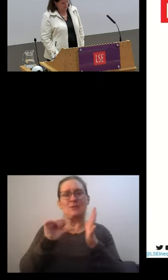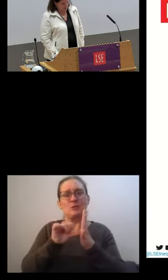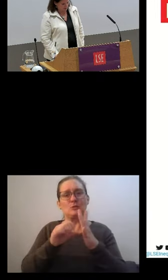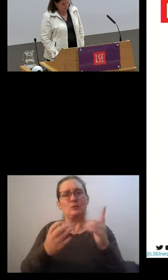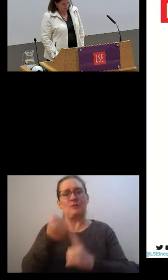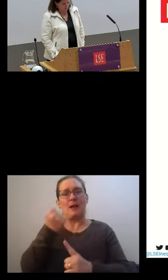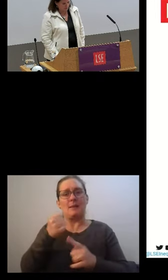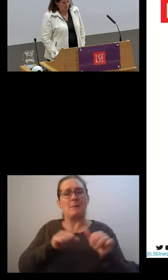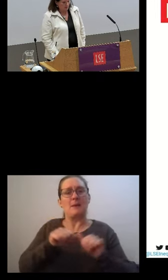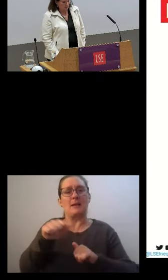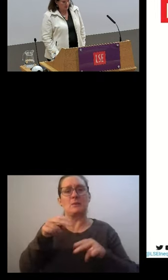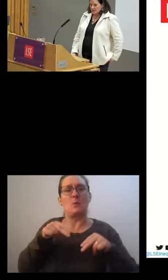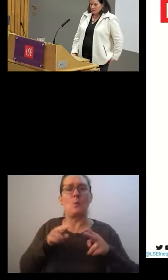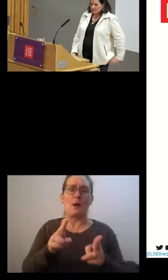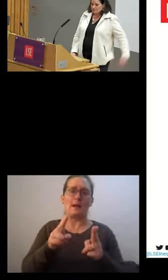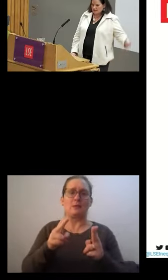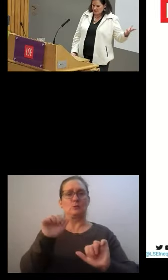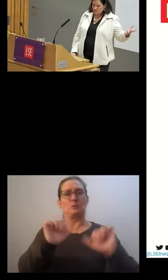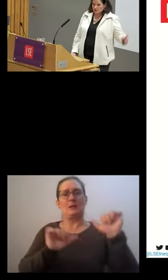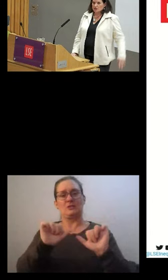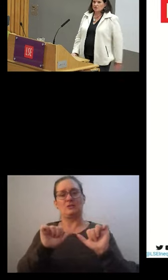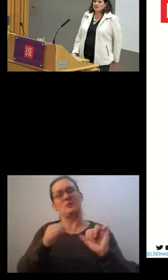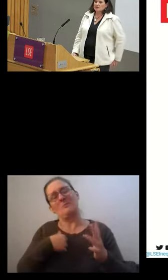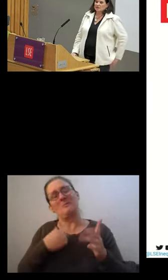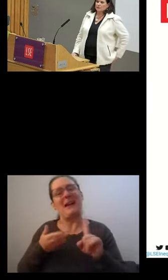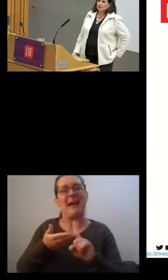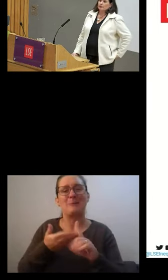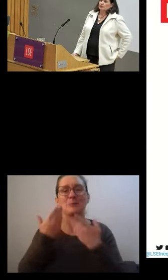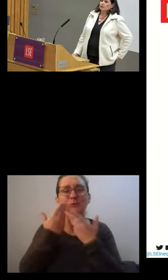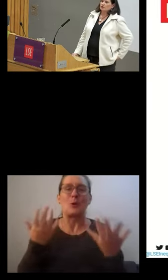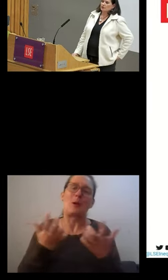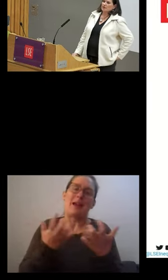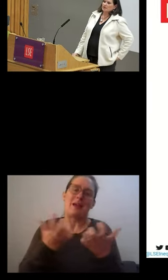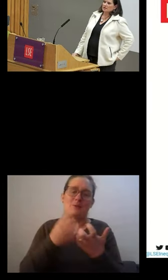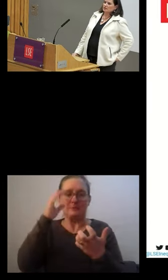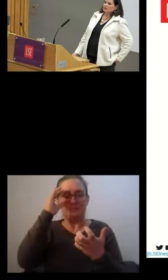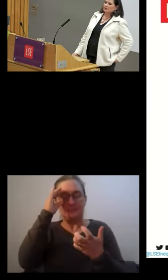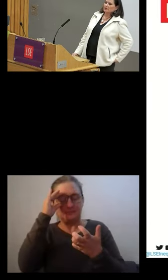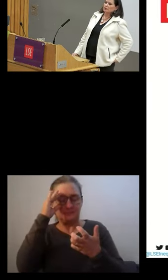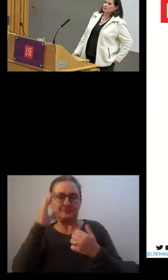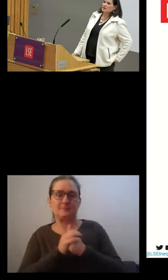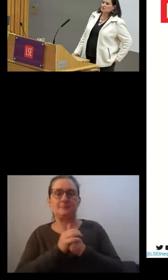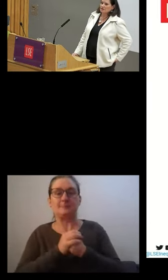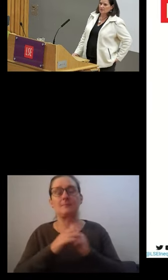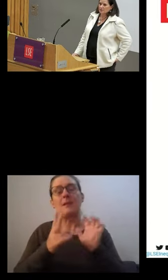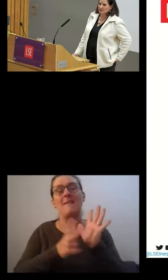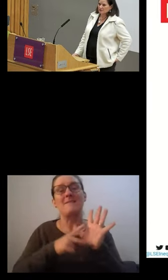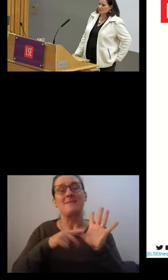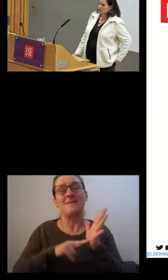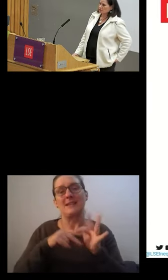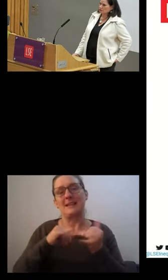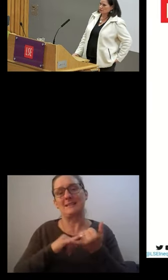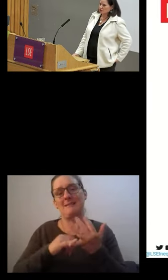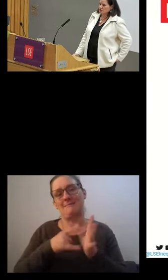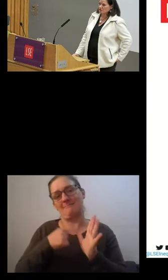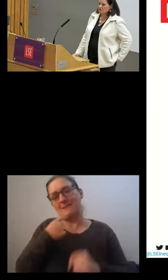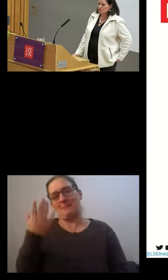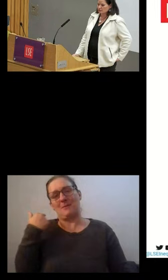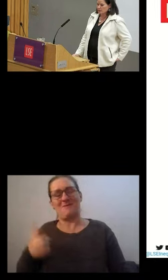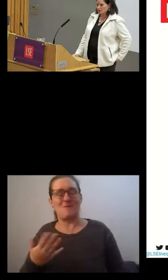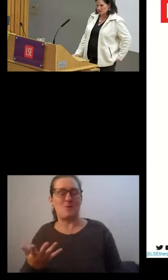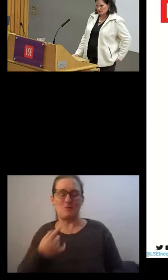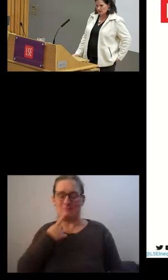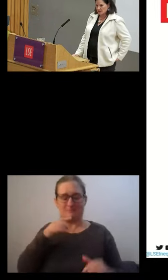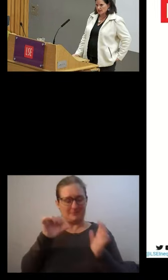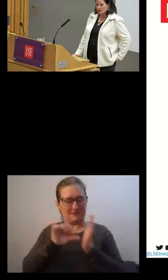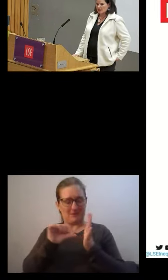how that could be done. And as Vanessa mentioned before, you can't, if you're not measuring something, it's very difficult to change it.